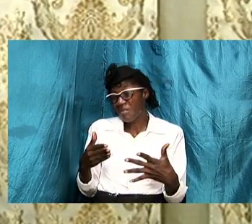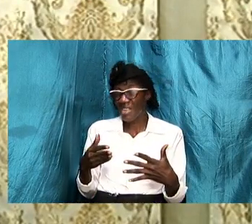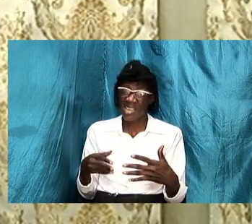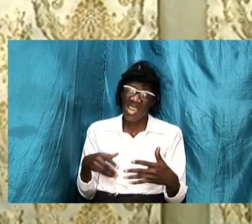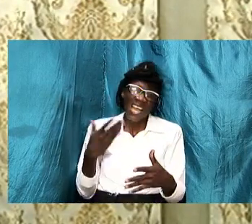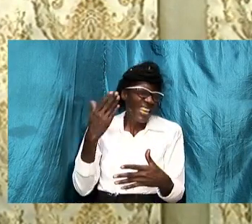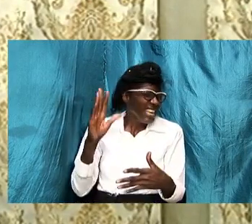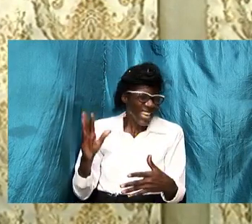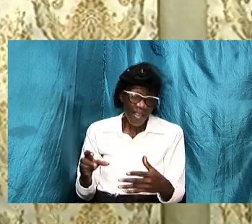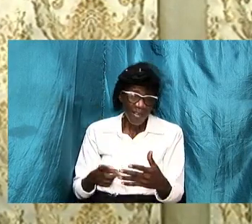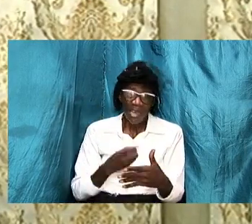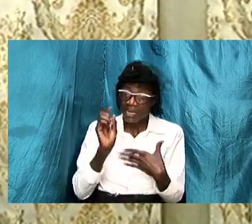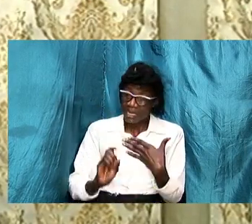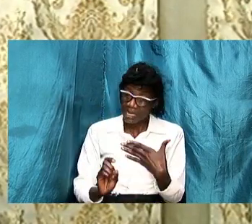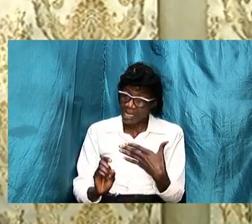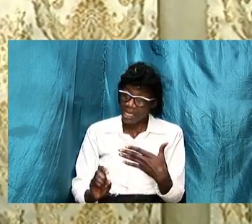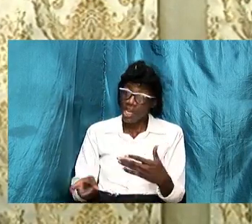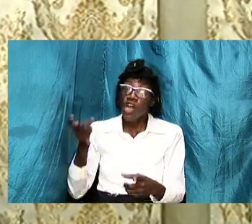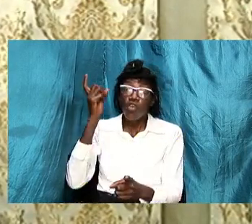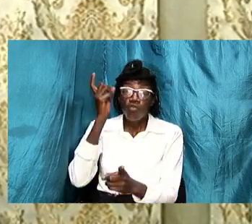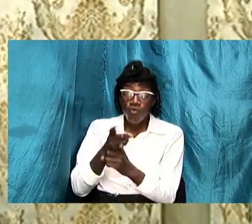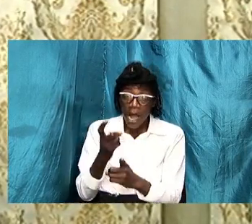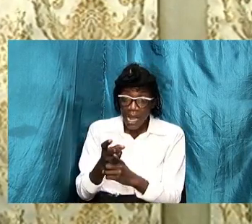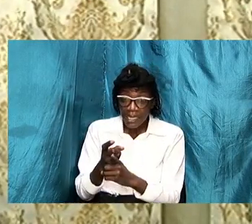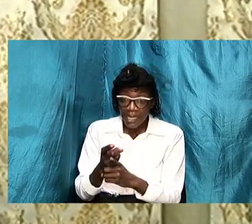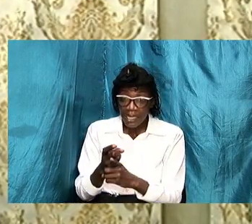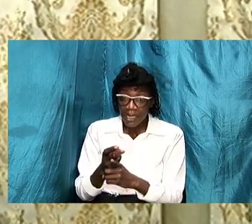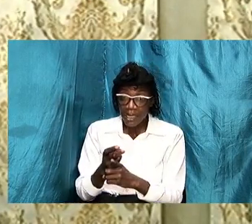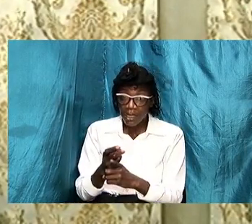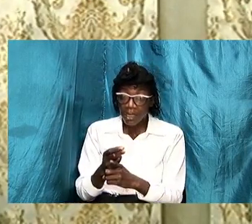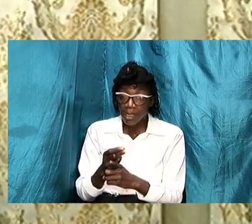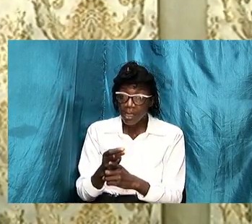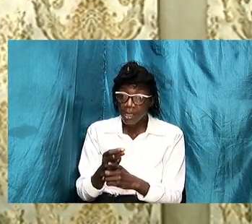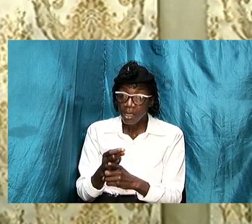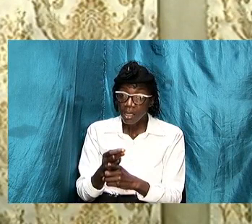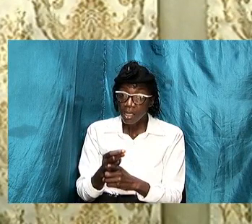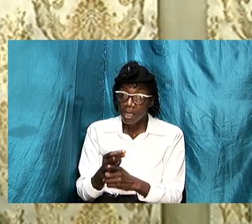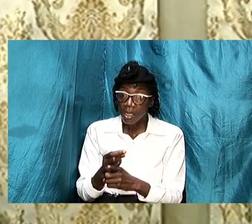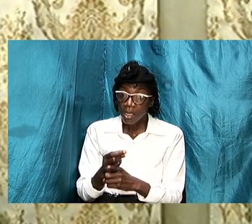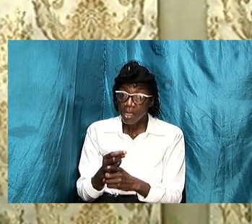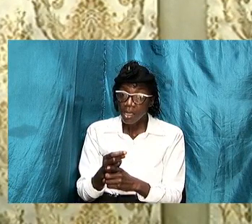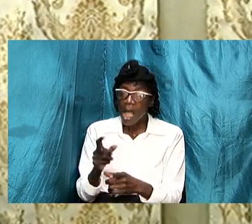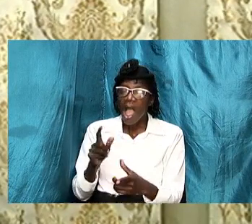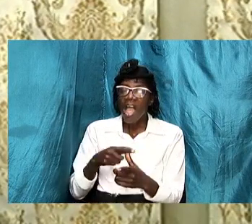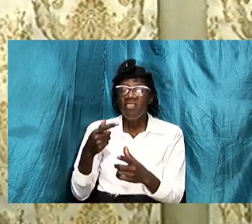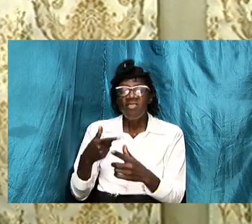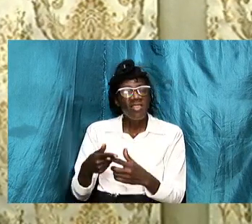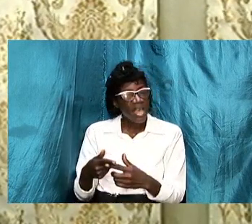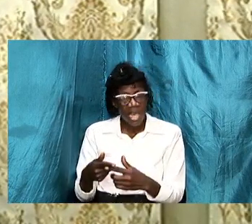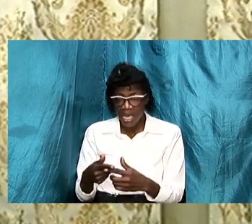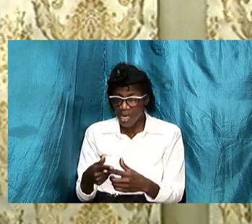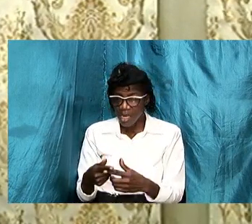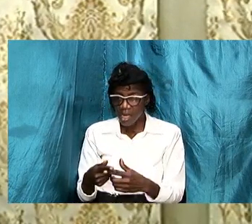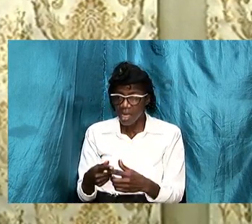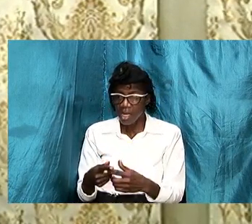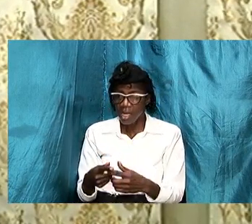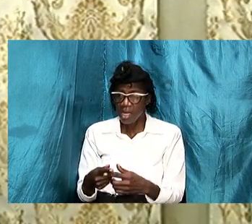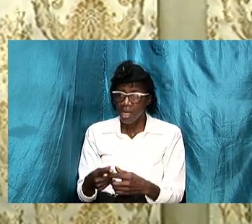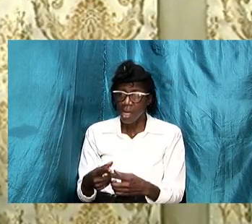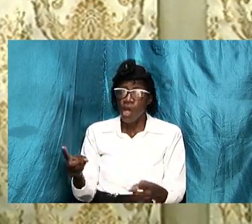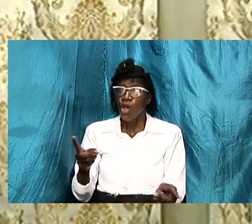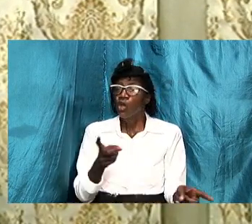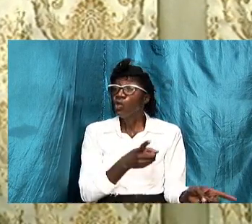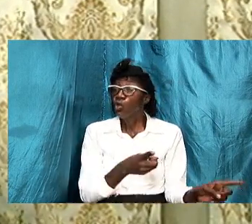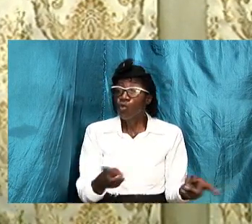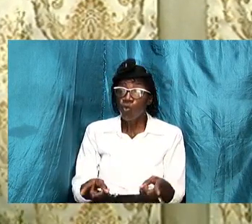supposed to have been done uh acknowledge and make amends so to speak to